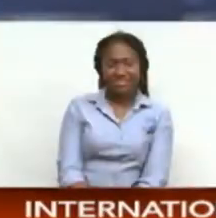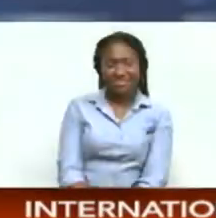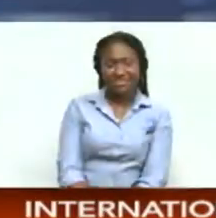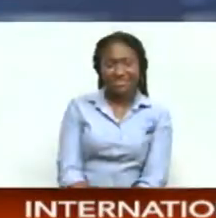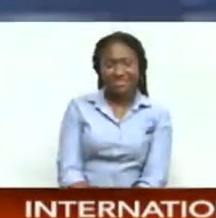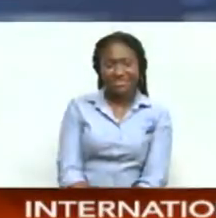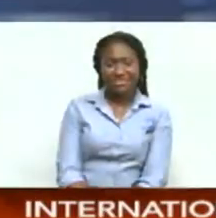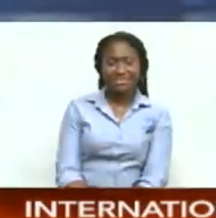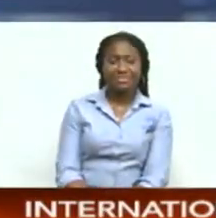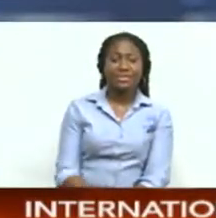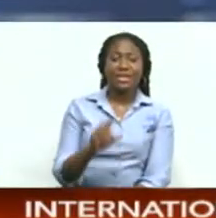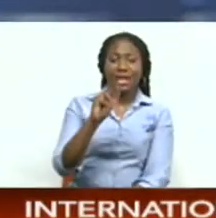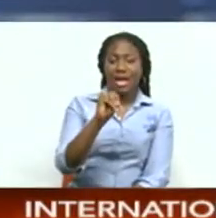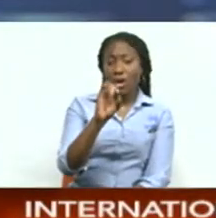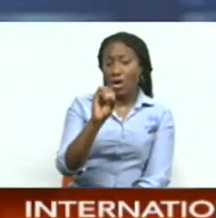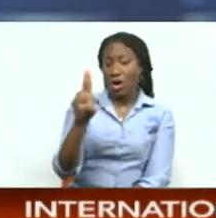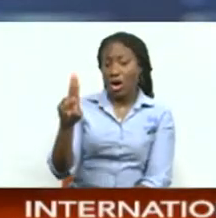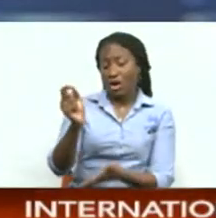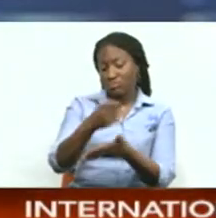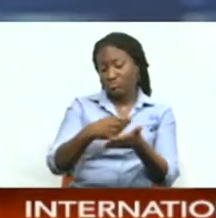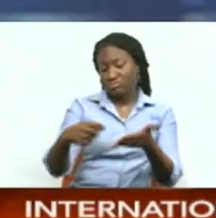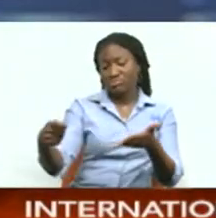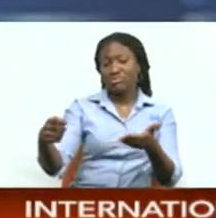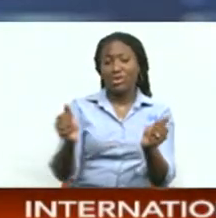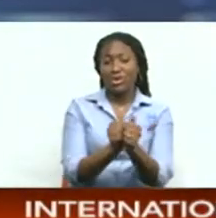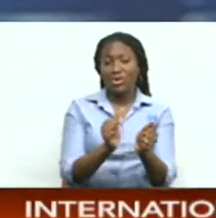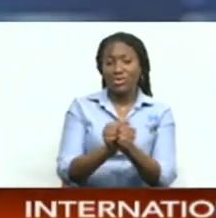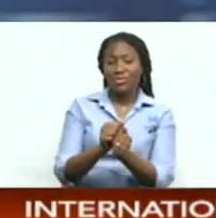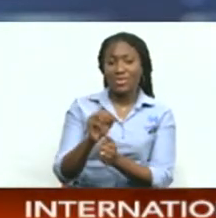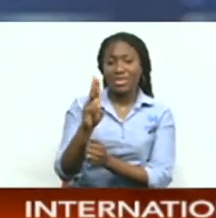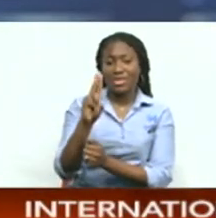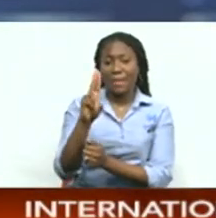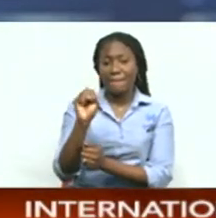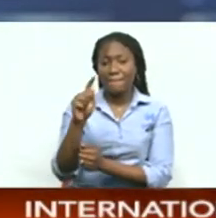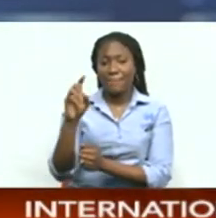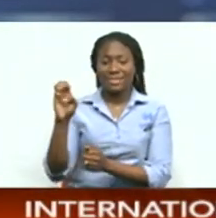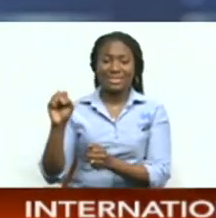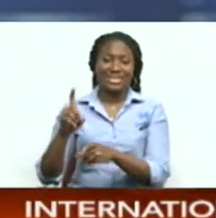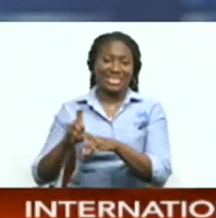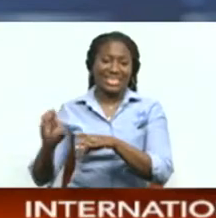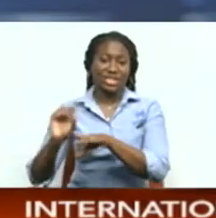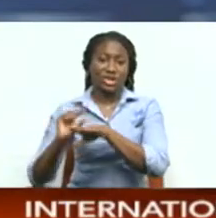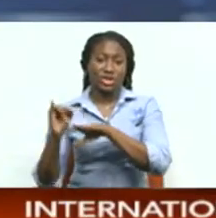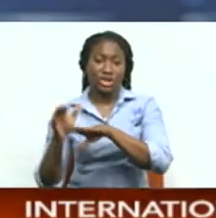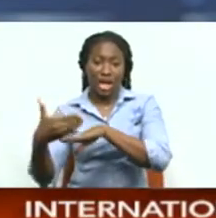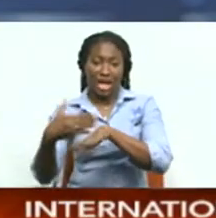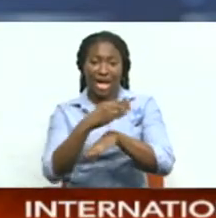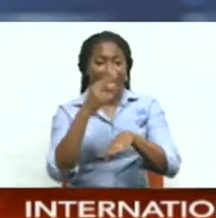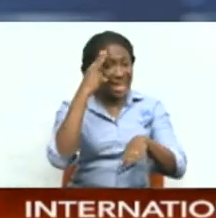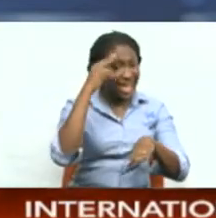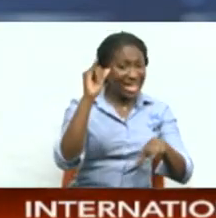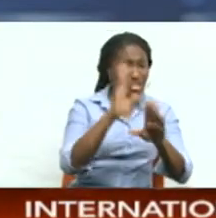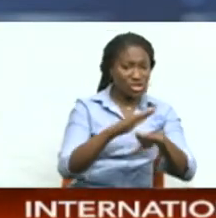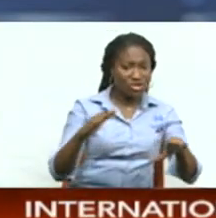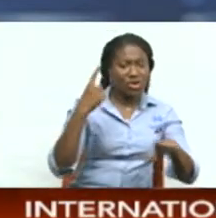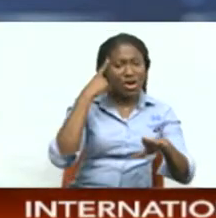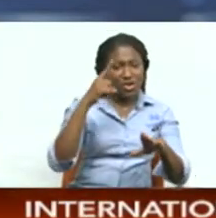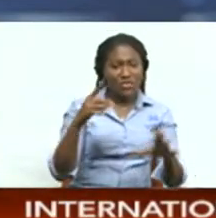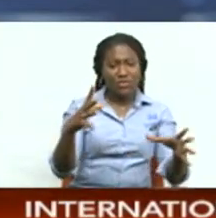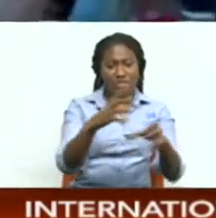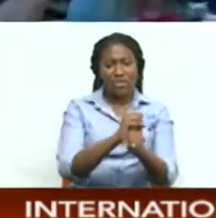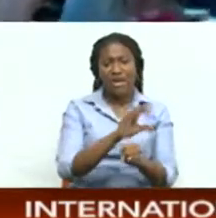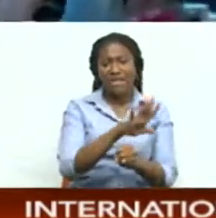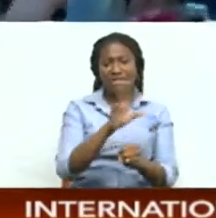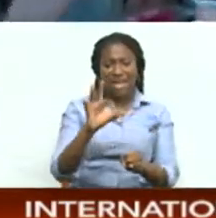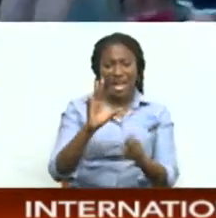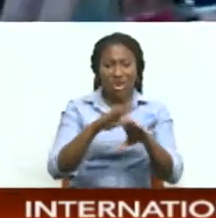a memorandum of understanding has been signed between mustard seed communities Jamaica and Haiti children to provide accommodation for 59 Haitian